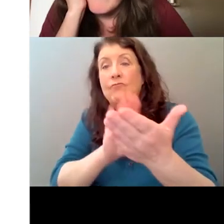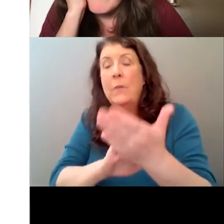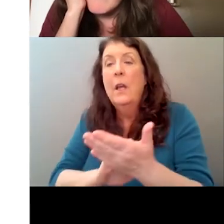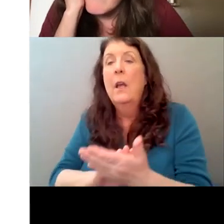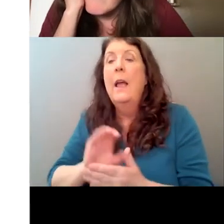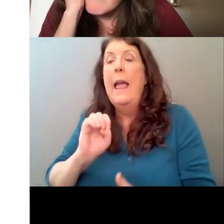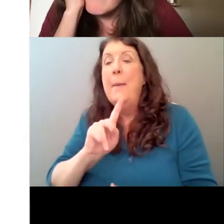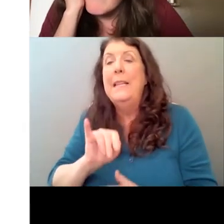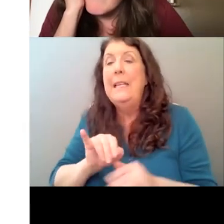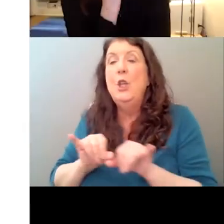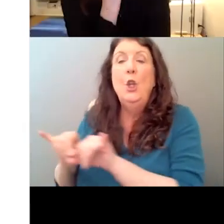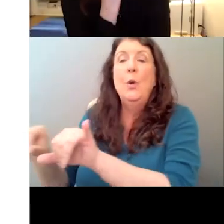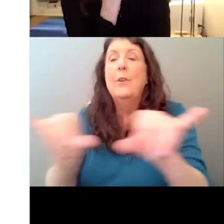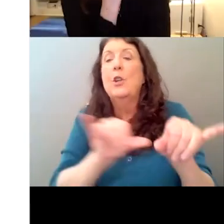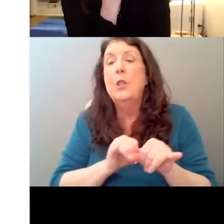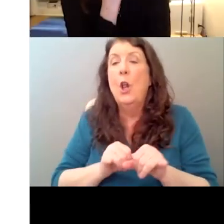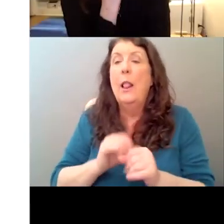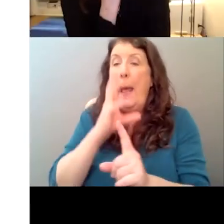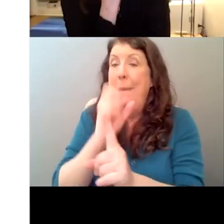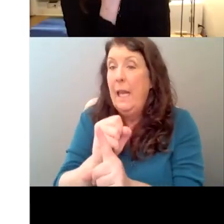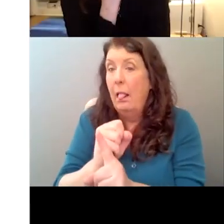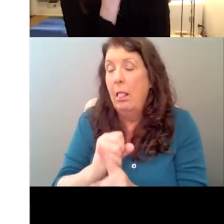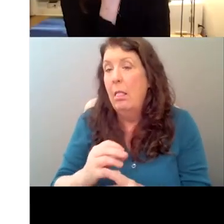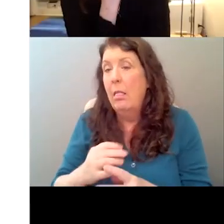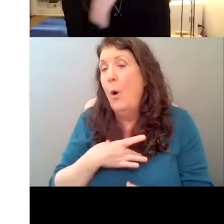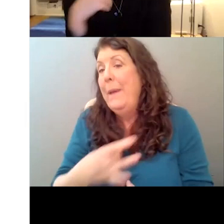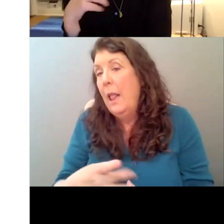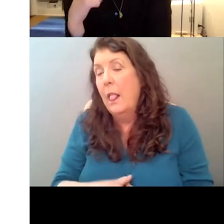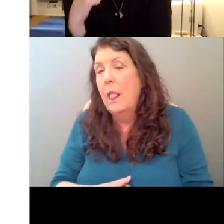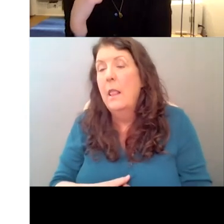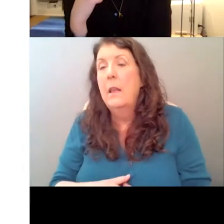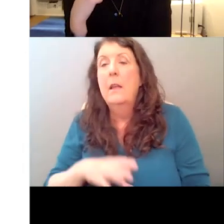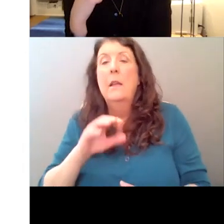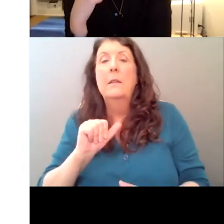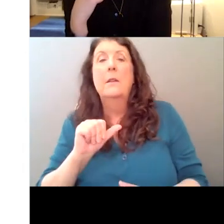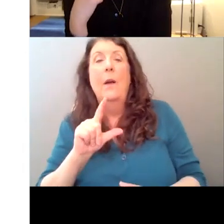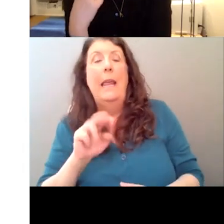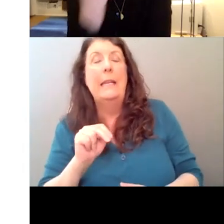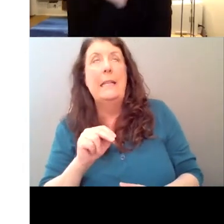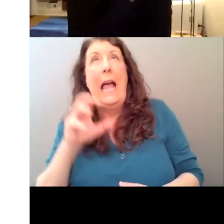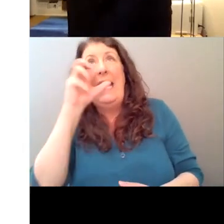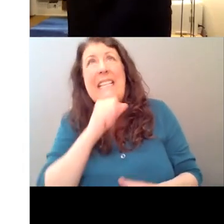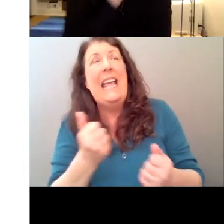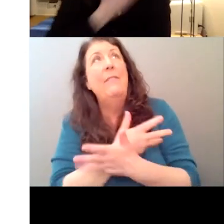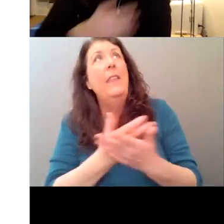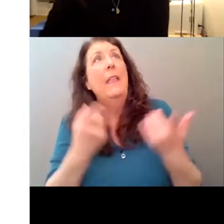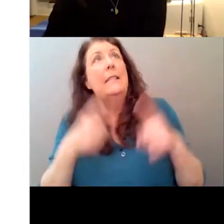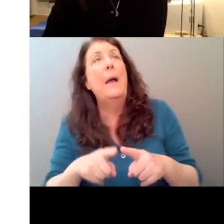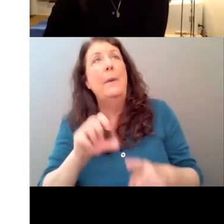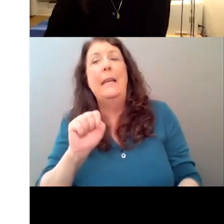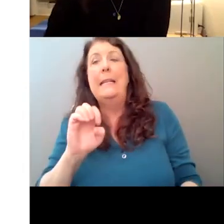Well, um, you know, it's, it's, uh, I guess another thing too, that's happening in season two is, um, you know, season two